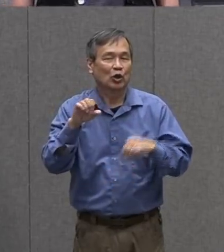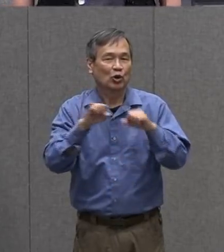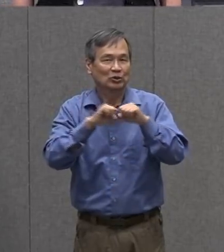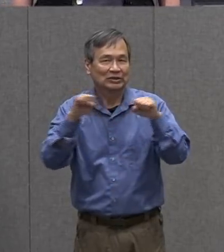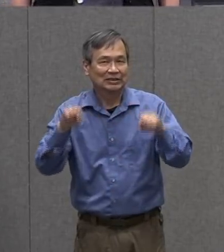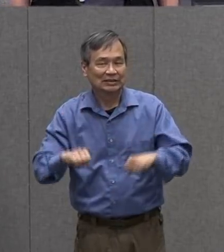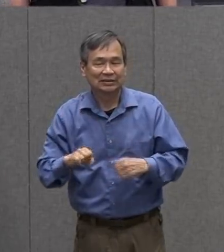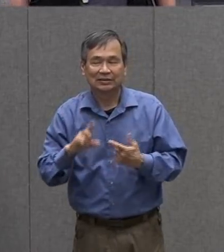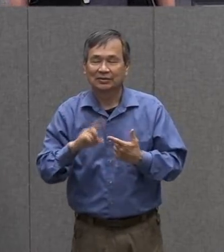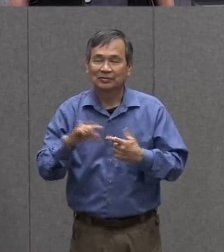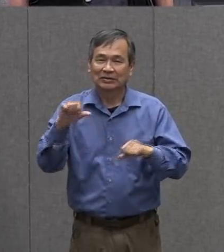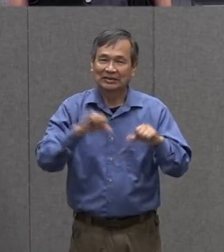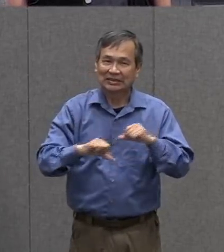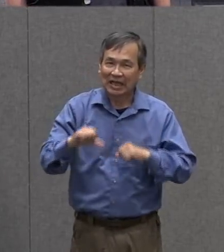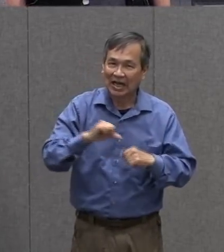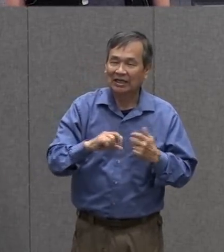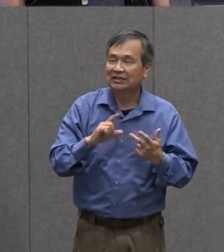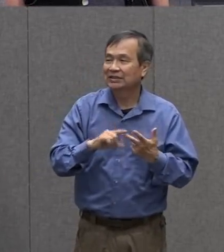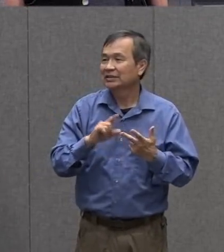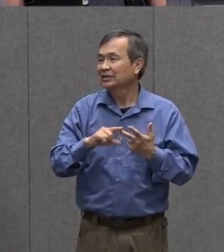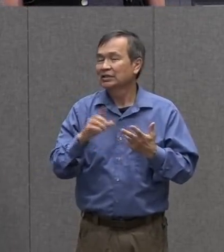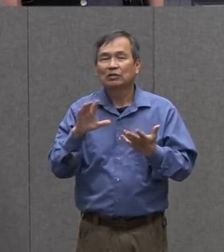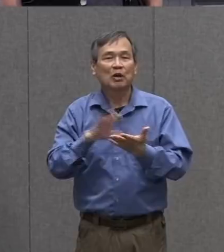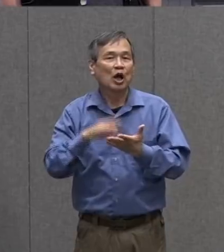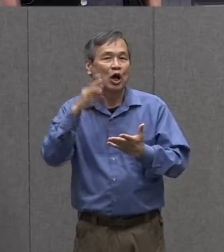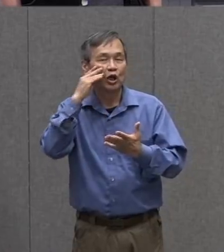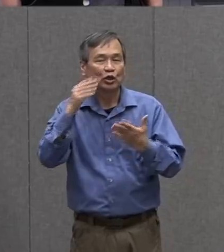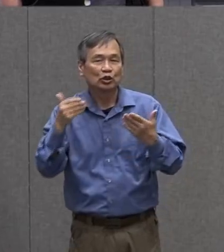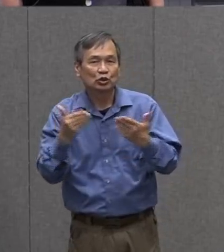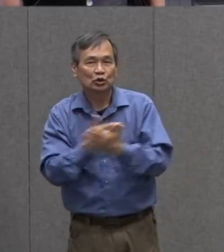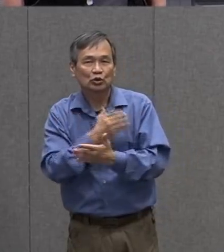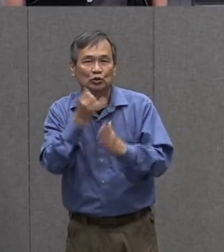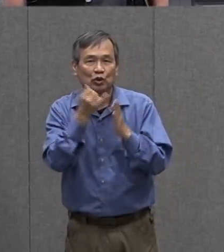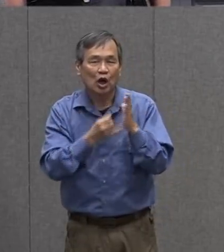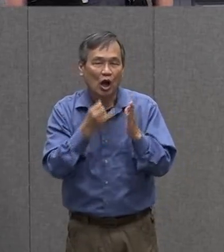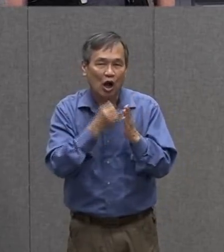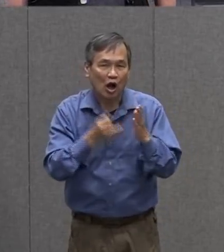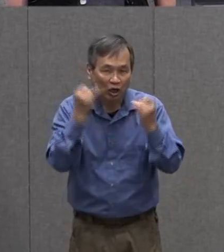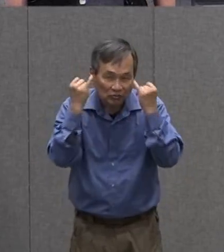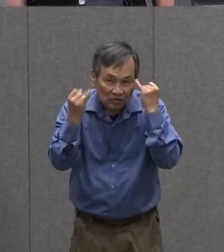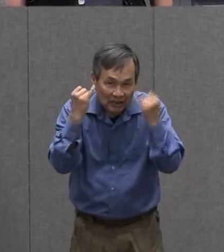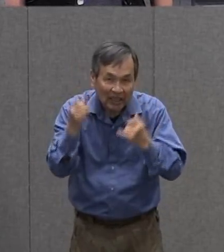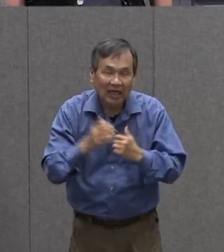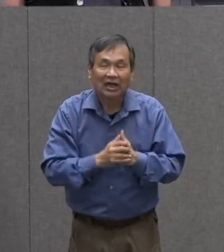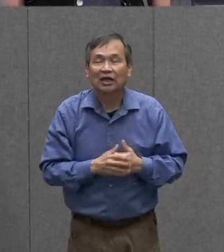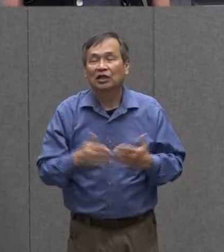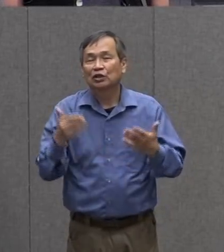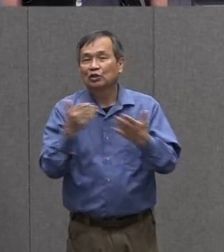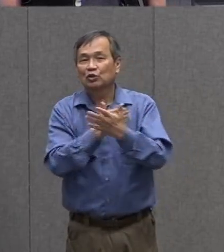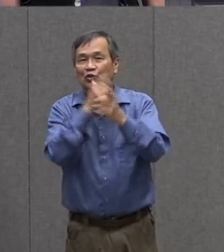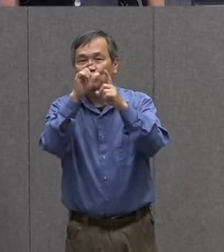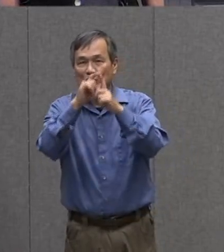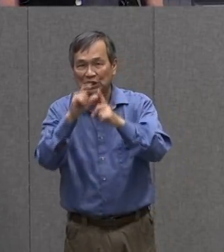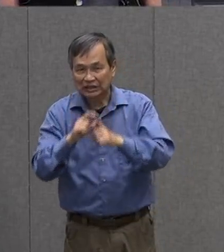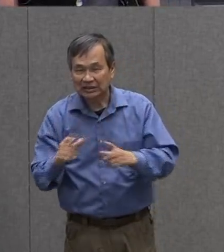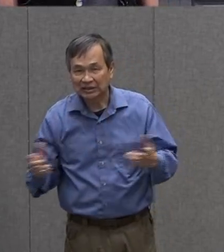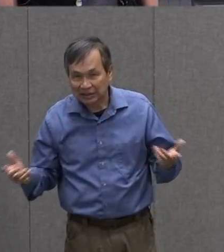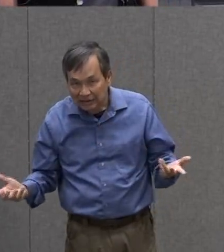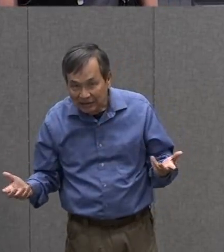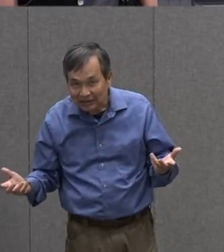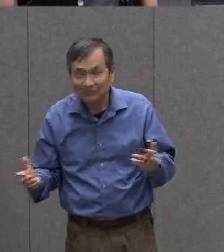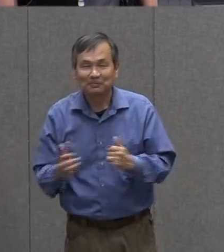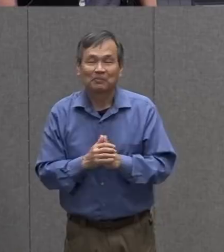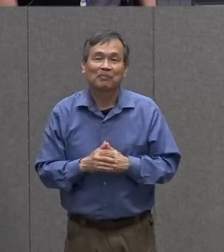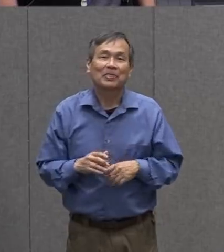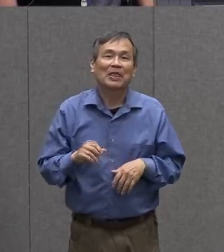science, maybe picking up a few new art skills, a few new words, and